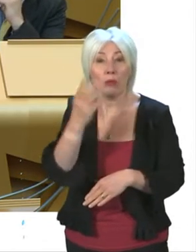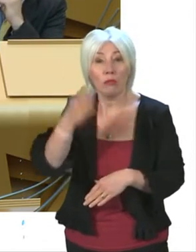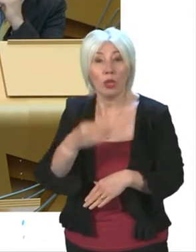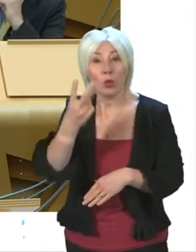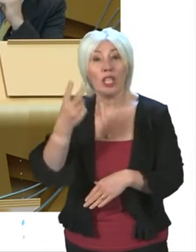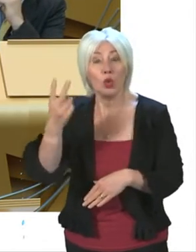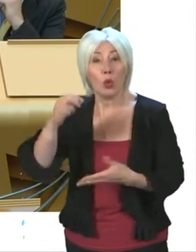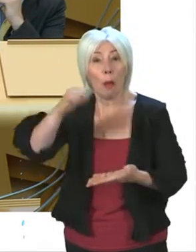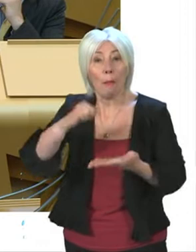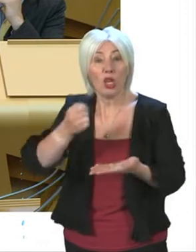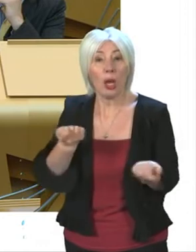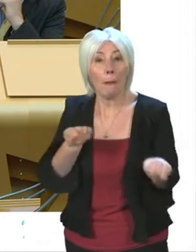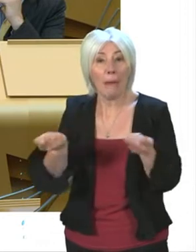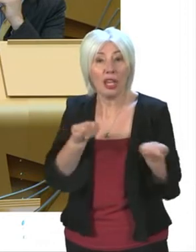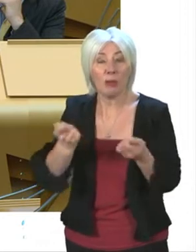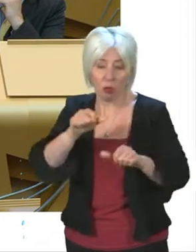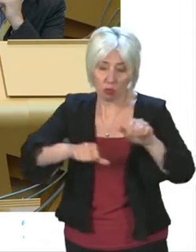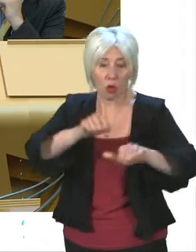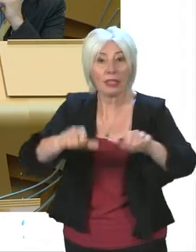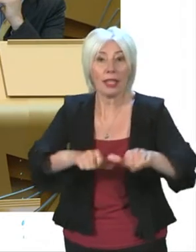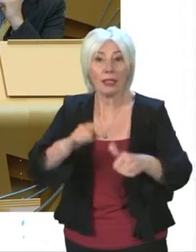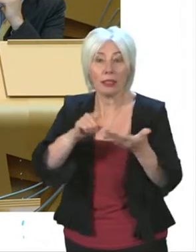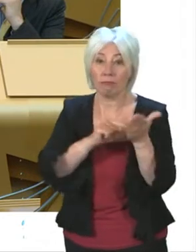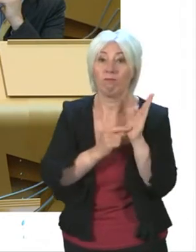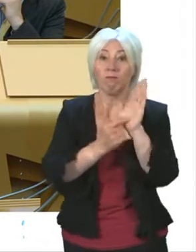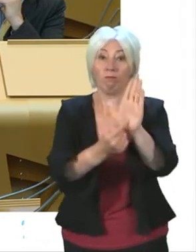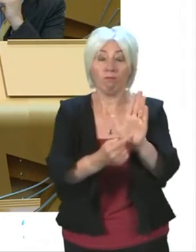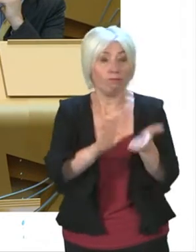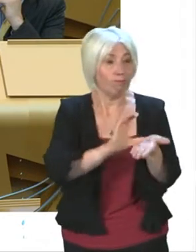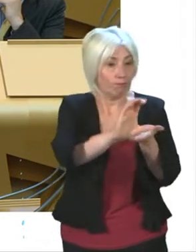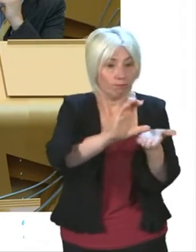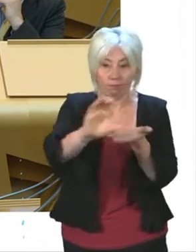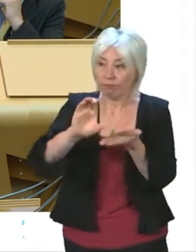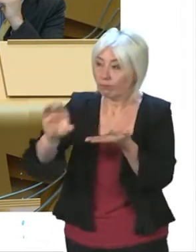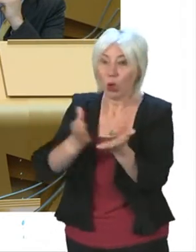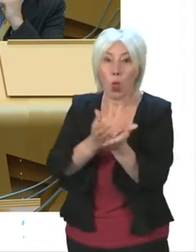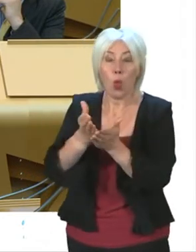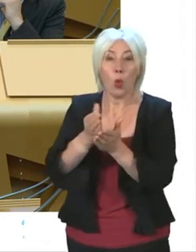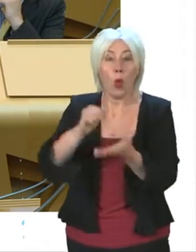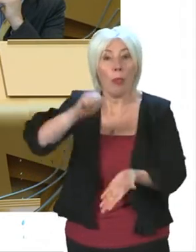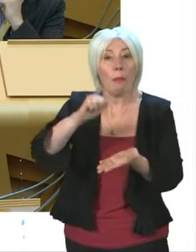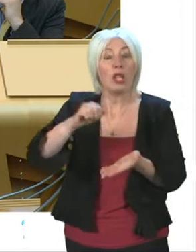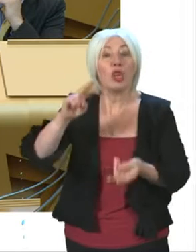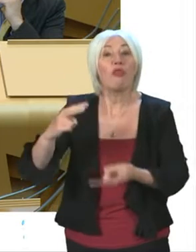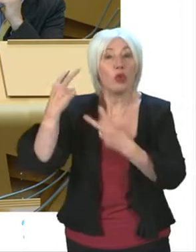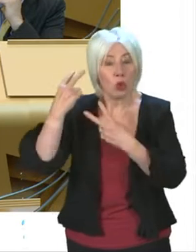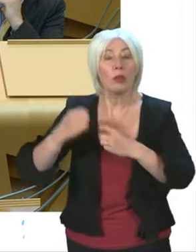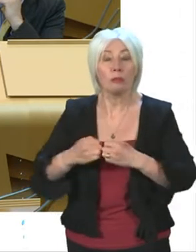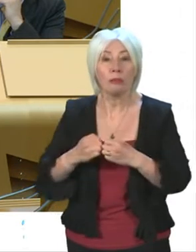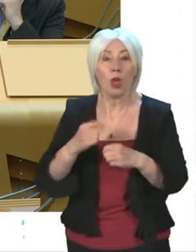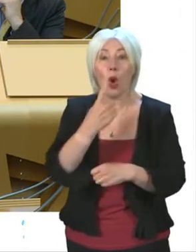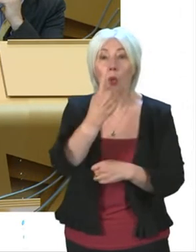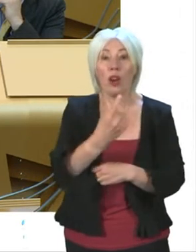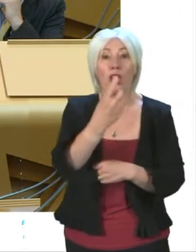budget management process. were transparently allocated within the budget revisions. That includes the